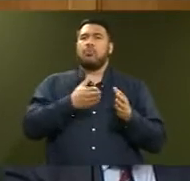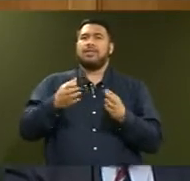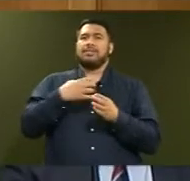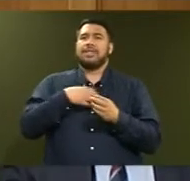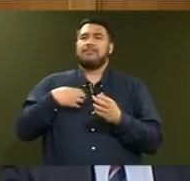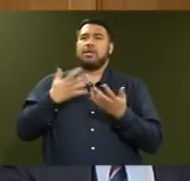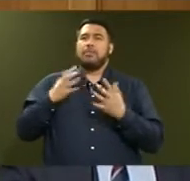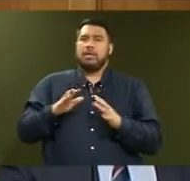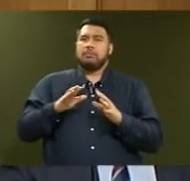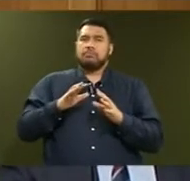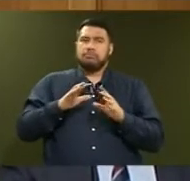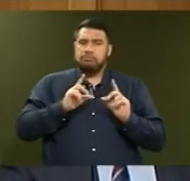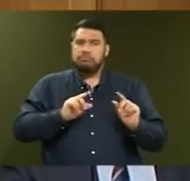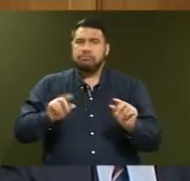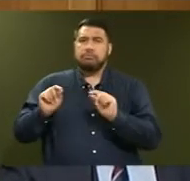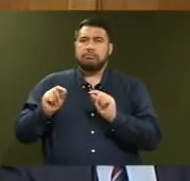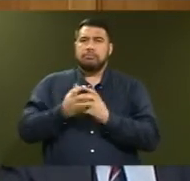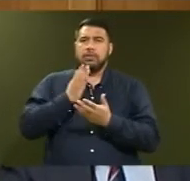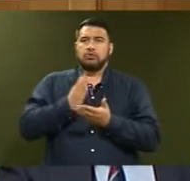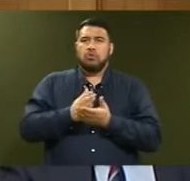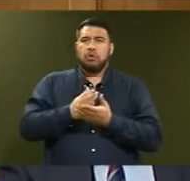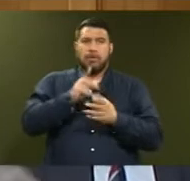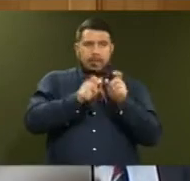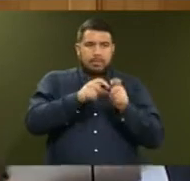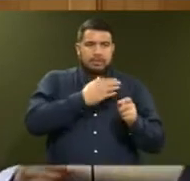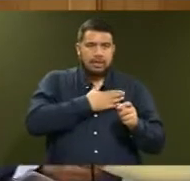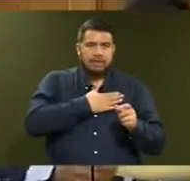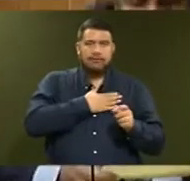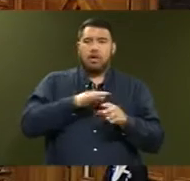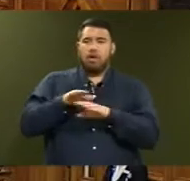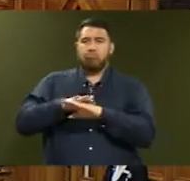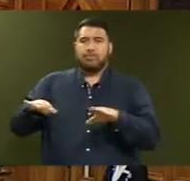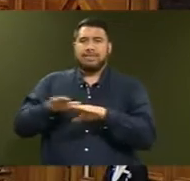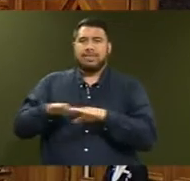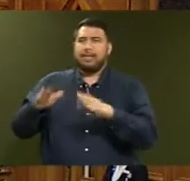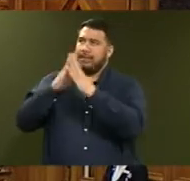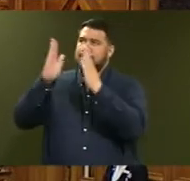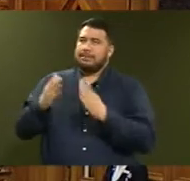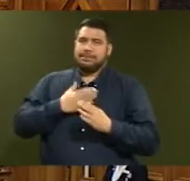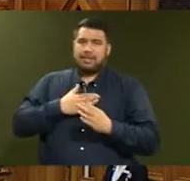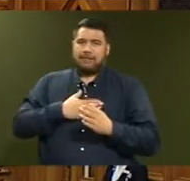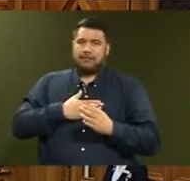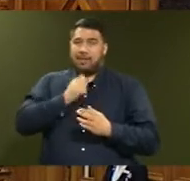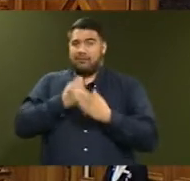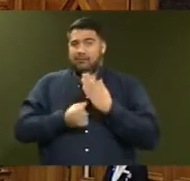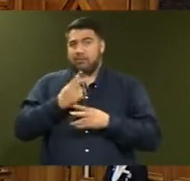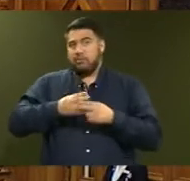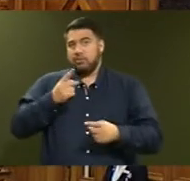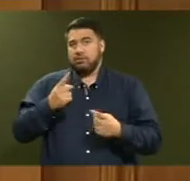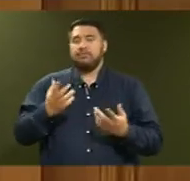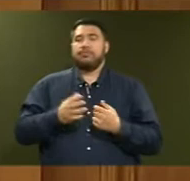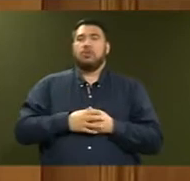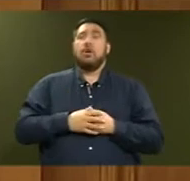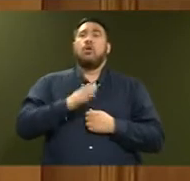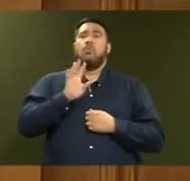taken to keep people and property safe when responding to emergencies? Mr Speaker. The Government has responded to each of